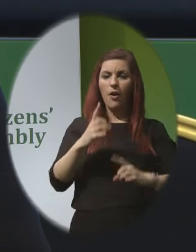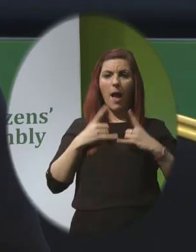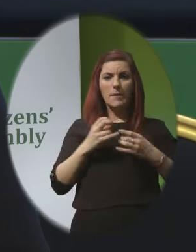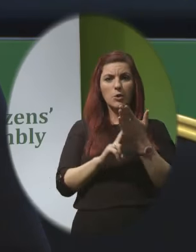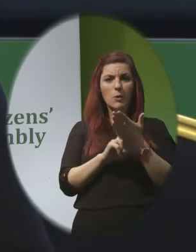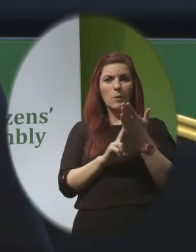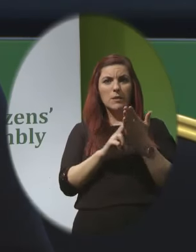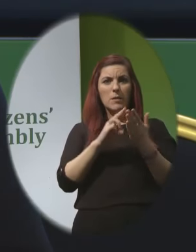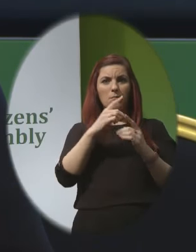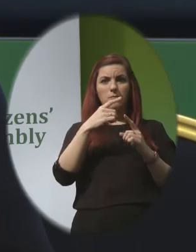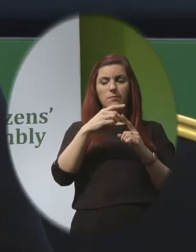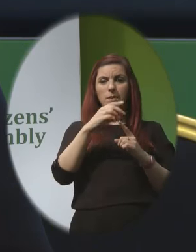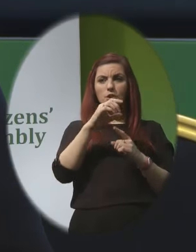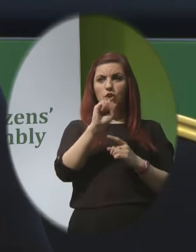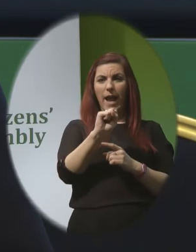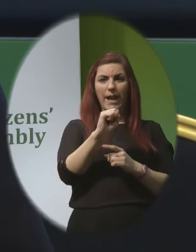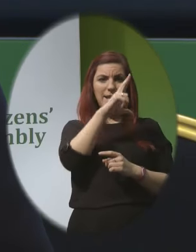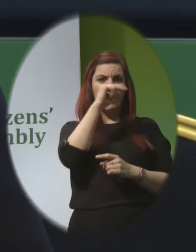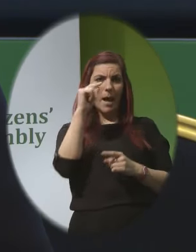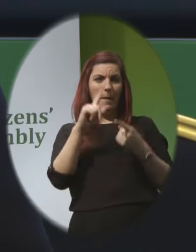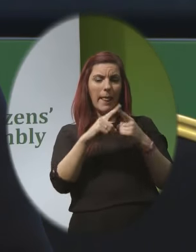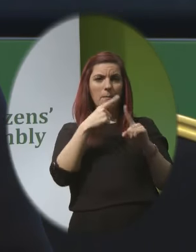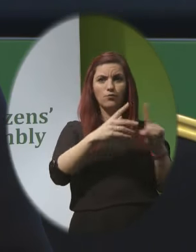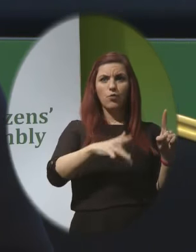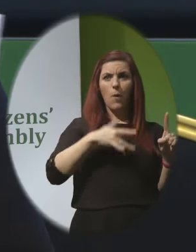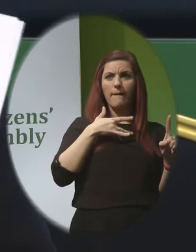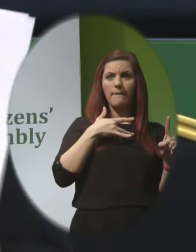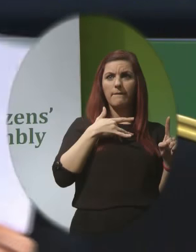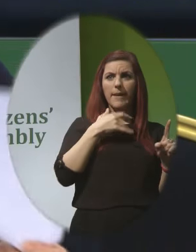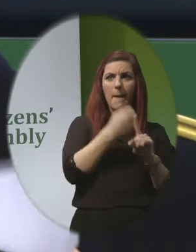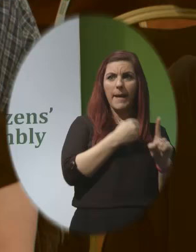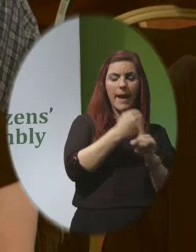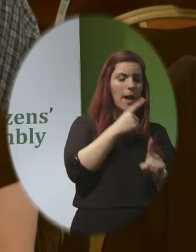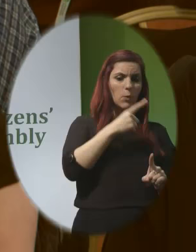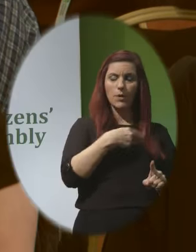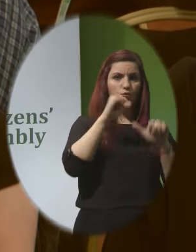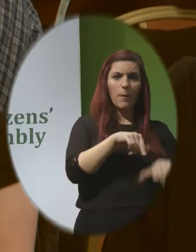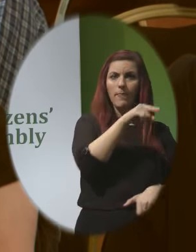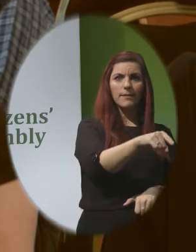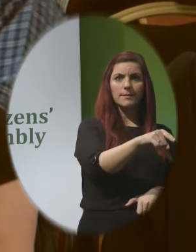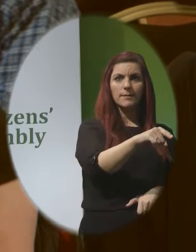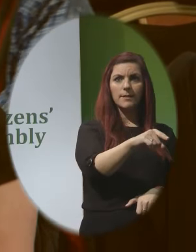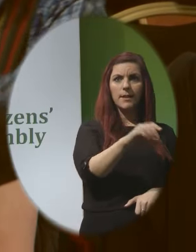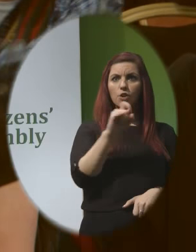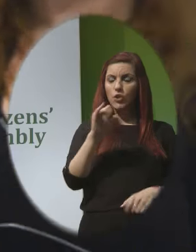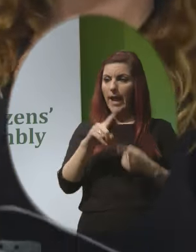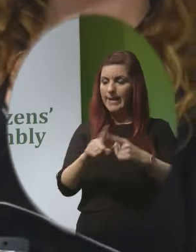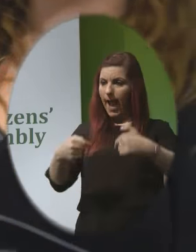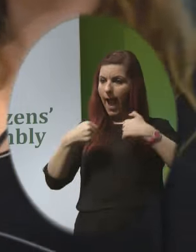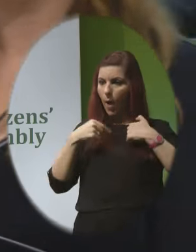-life campaign Shea is perfect Shea is our choice Thank you Linda for letting us use your words Thank you for listening